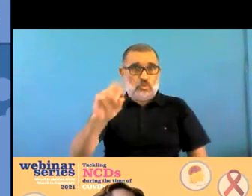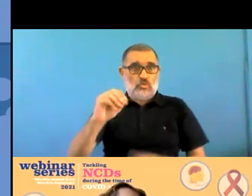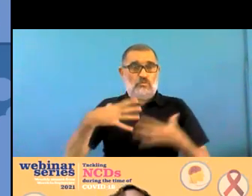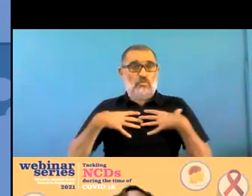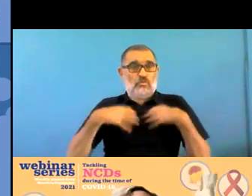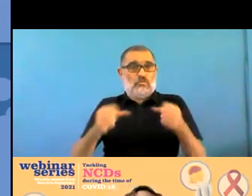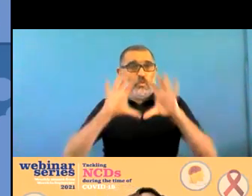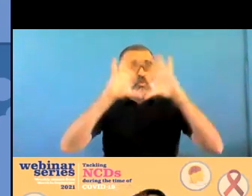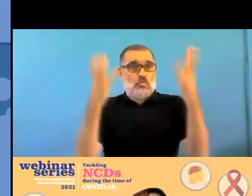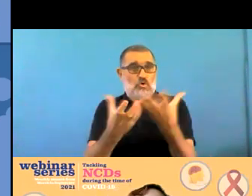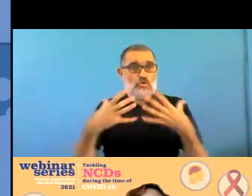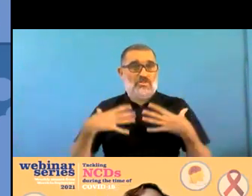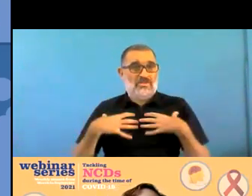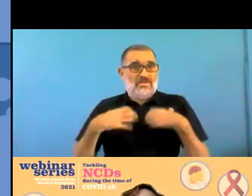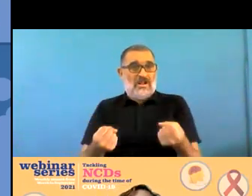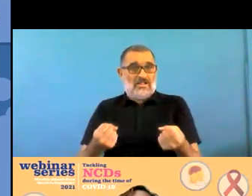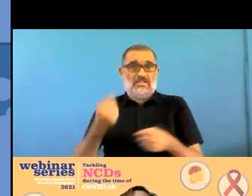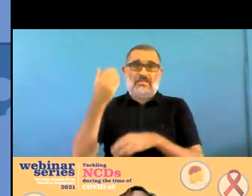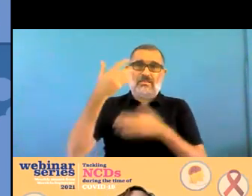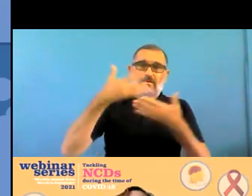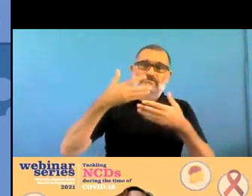the agenda for the assembly